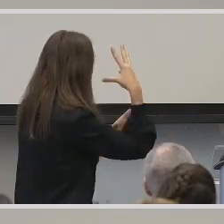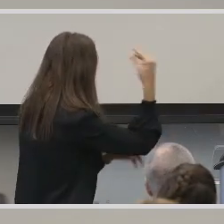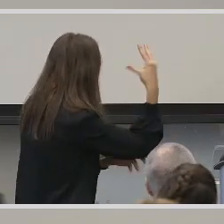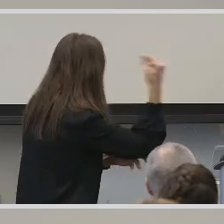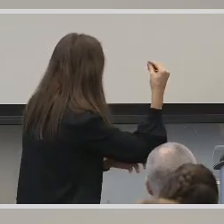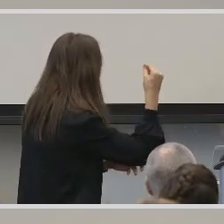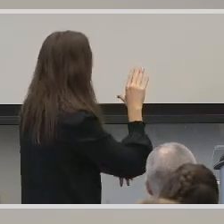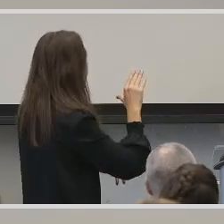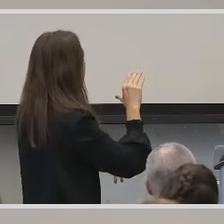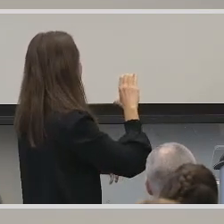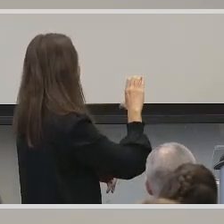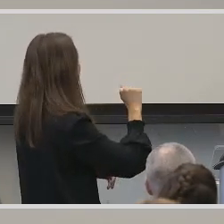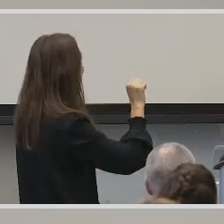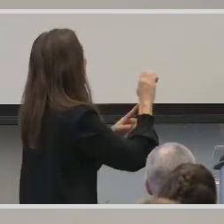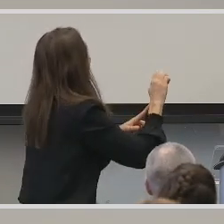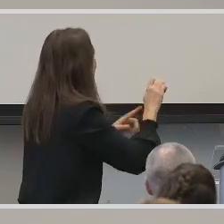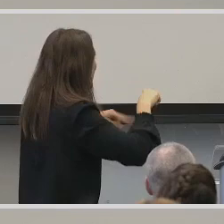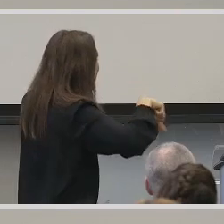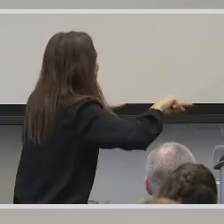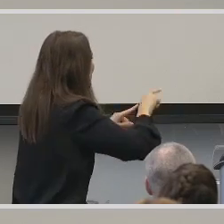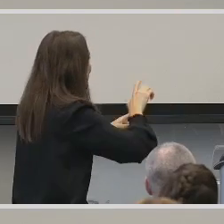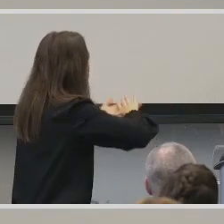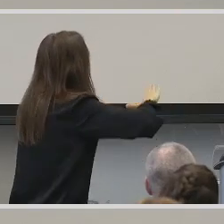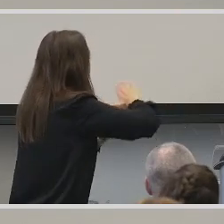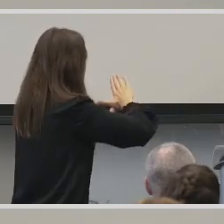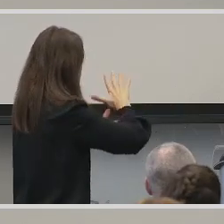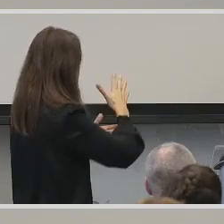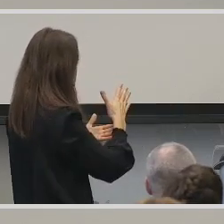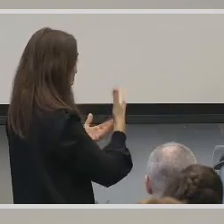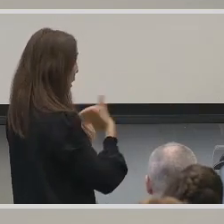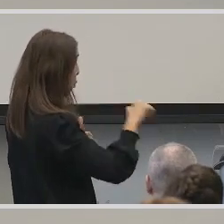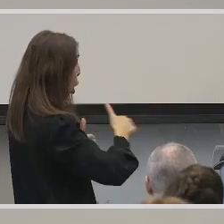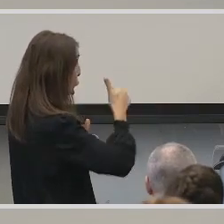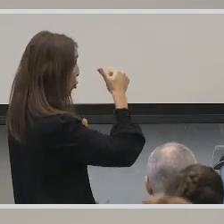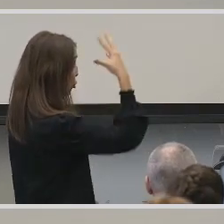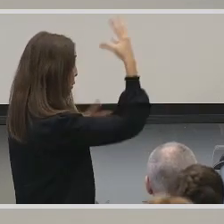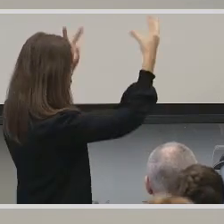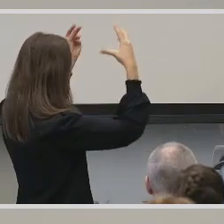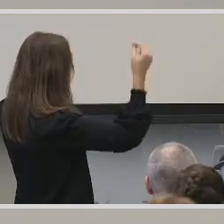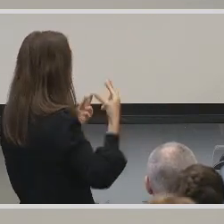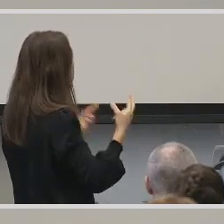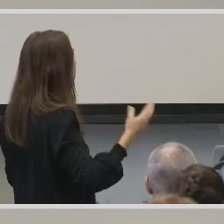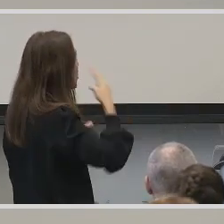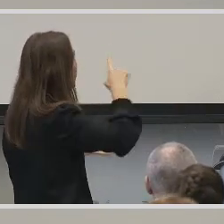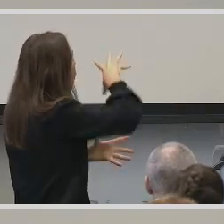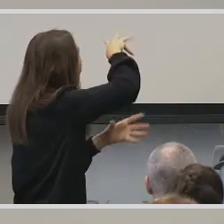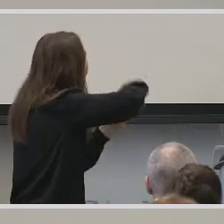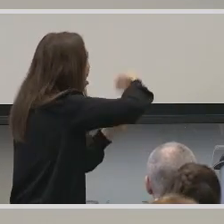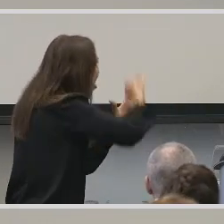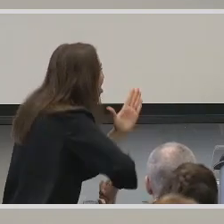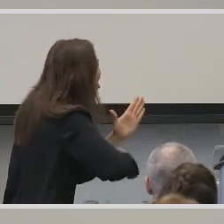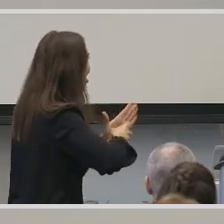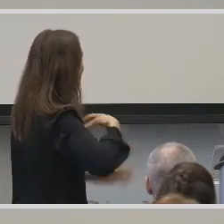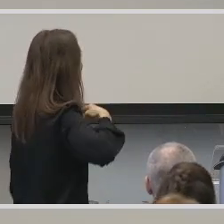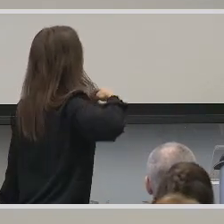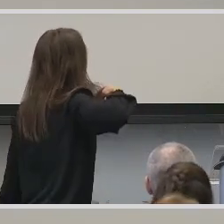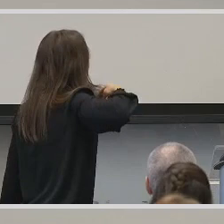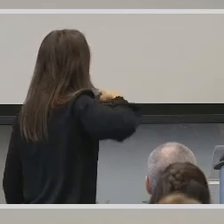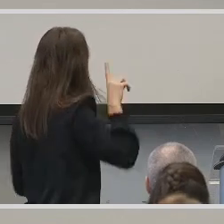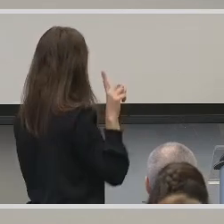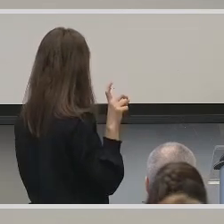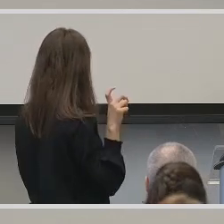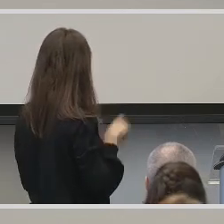the case, the limited case involvement that there is with the deaf community outside of that, if there is anything that we could do to volunteer as well?